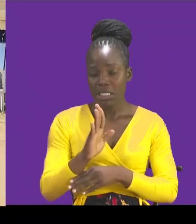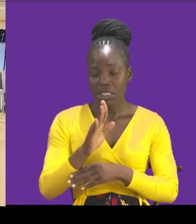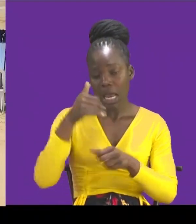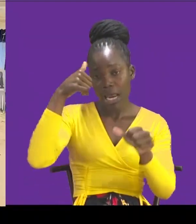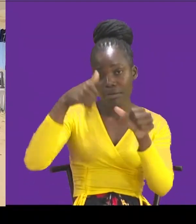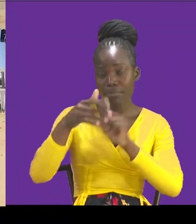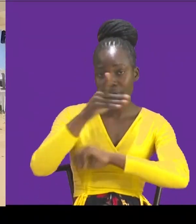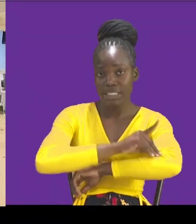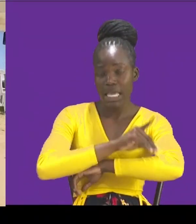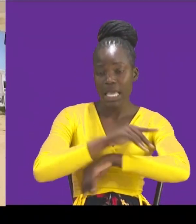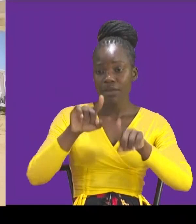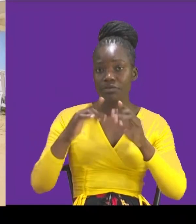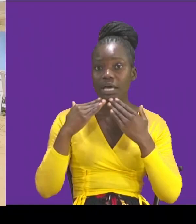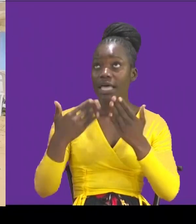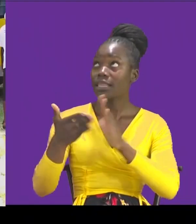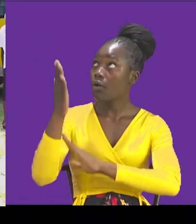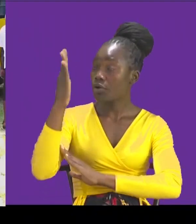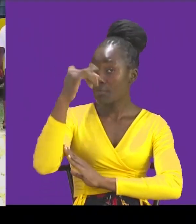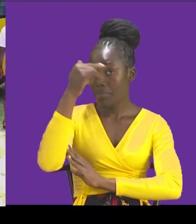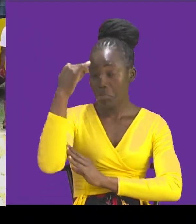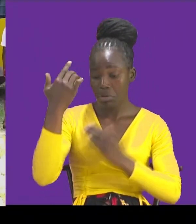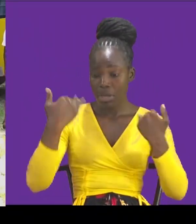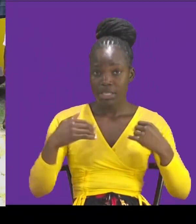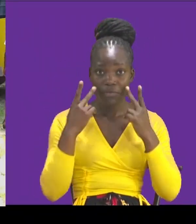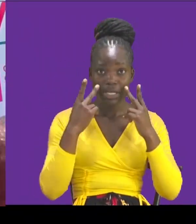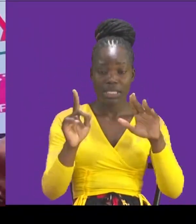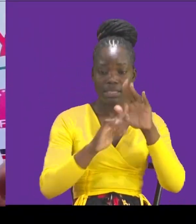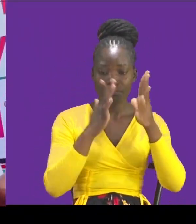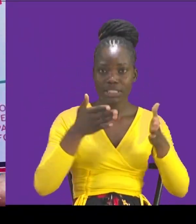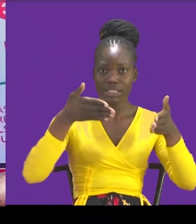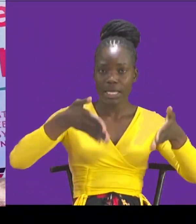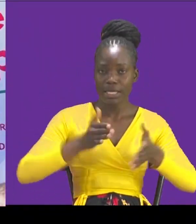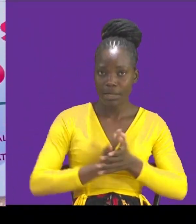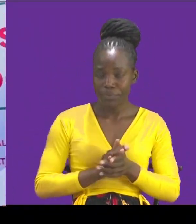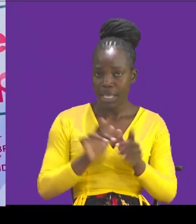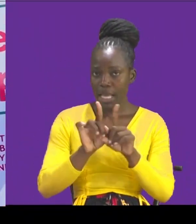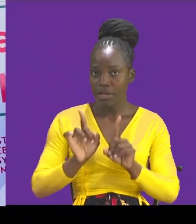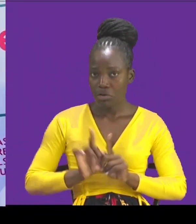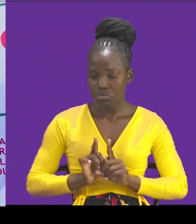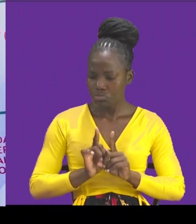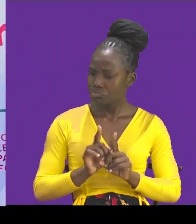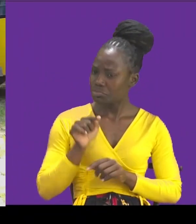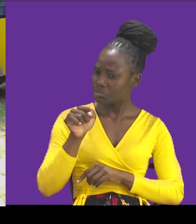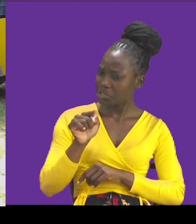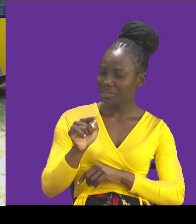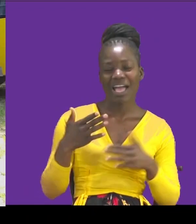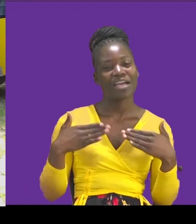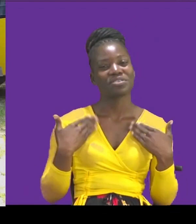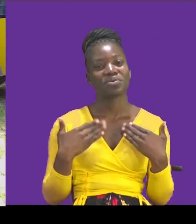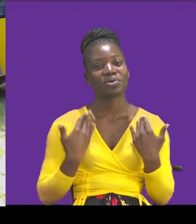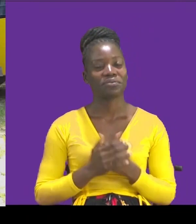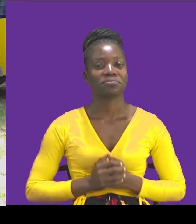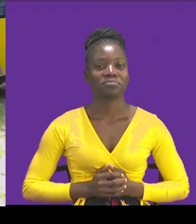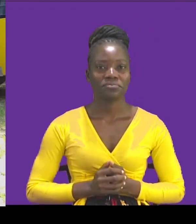and I thank God because I've seen the ministers here and to me it's a great joy. Yeah. Yeah.